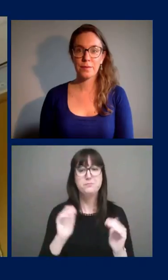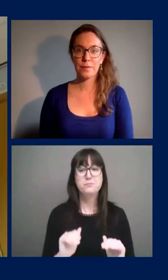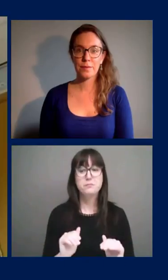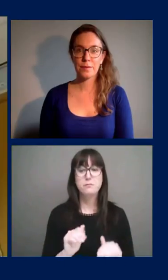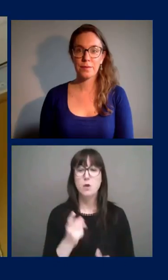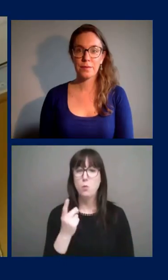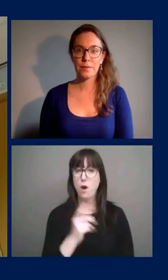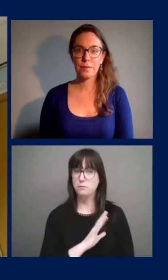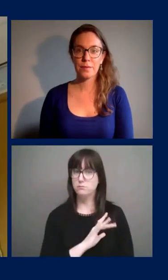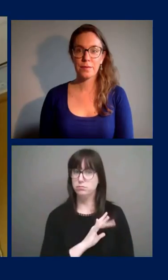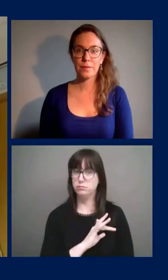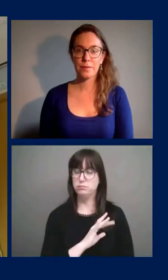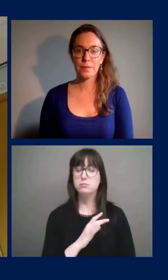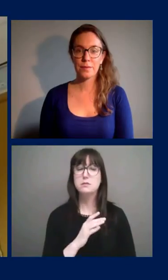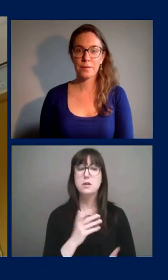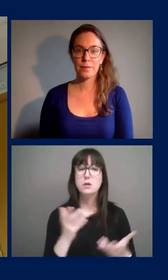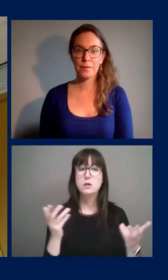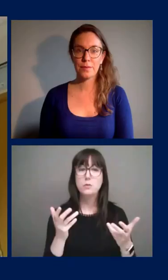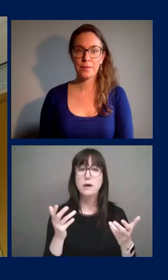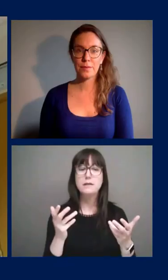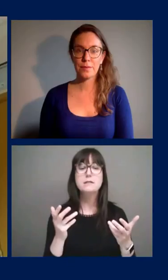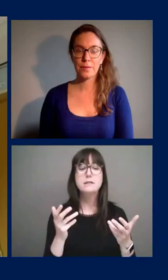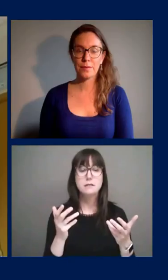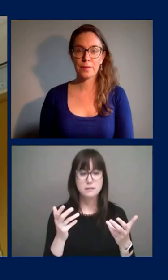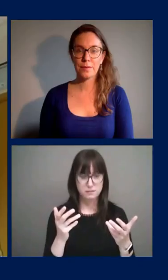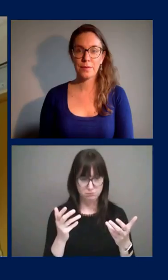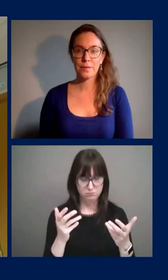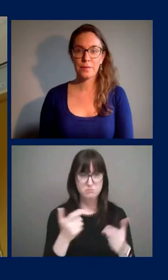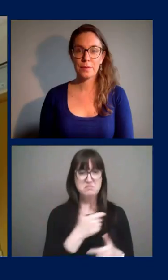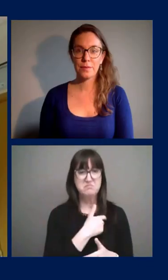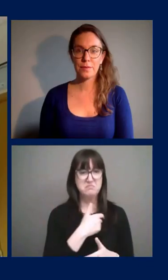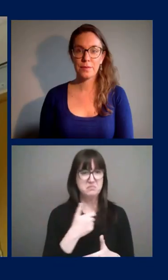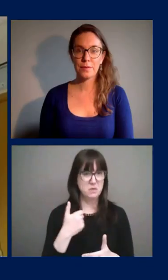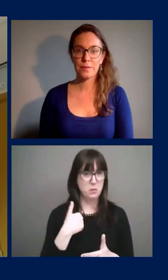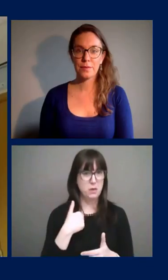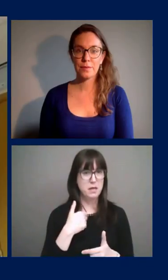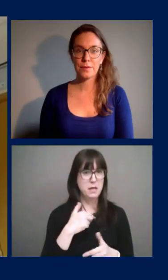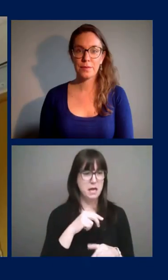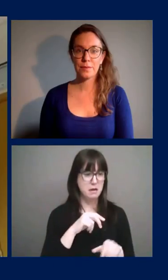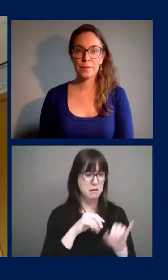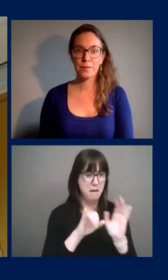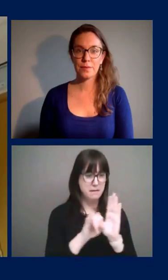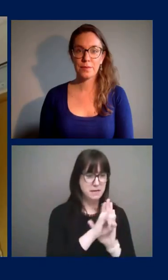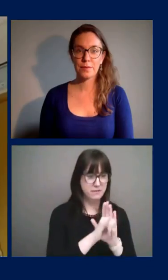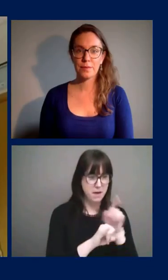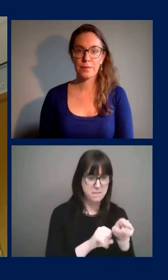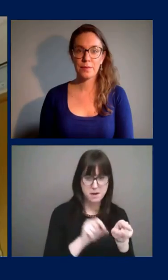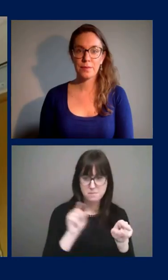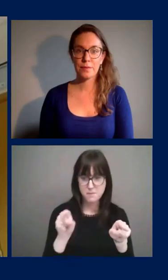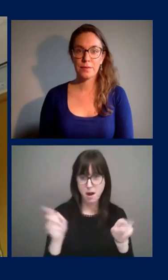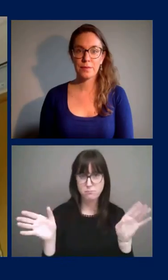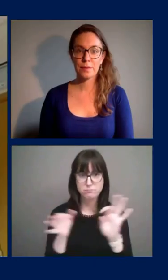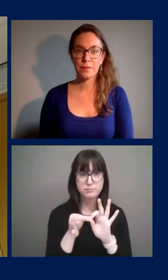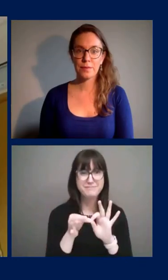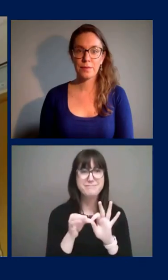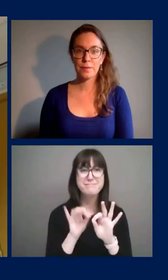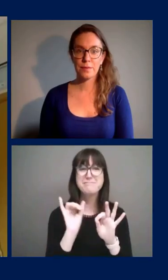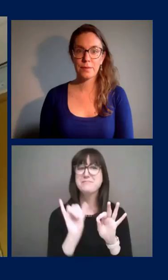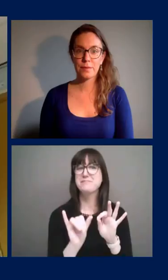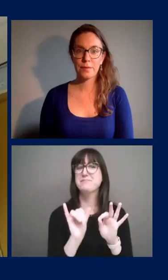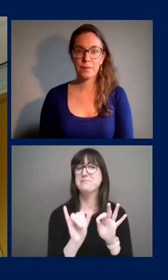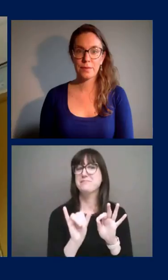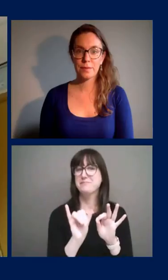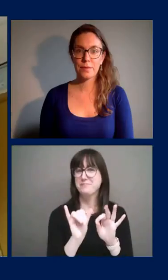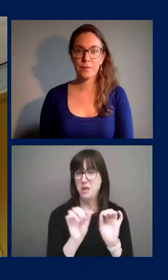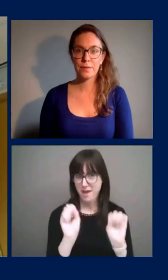thing about it is we are able also to make connections between cases more easily by looking at connections between variables.